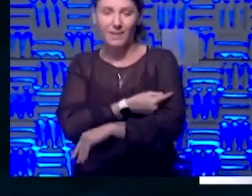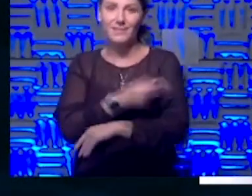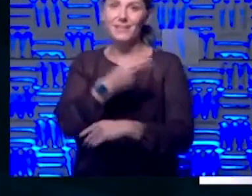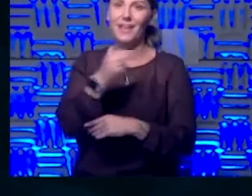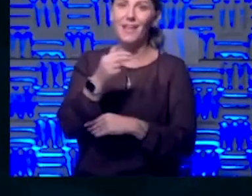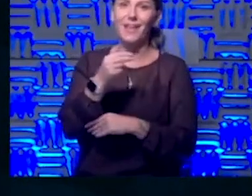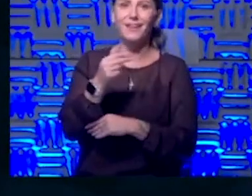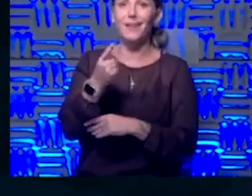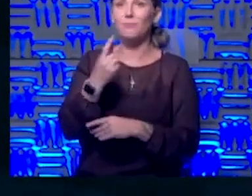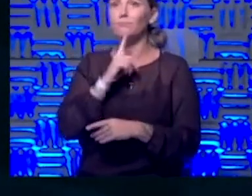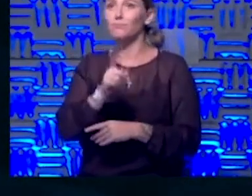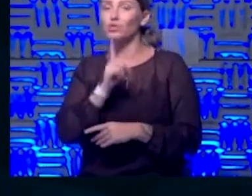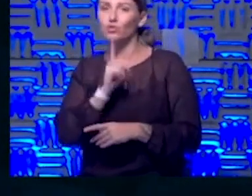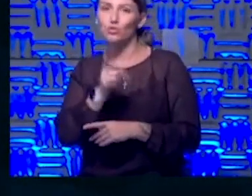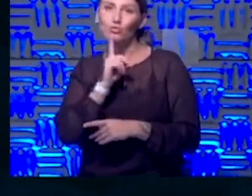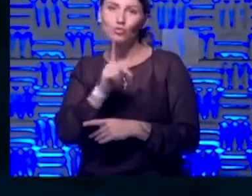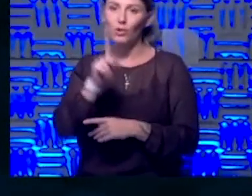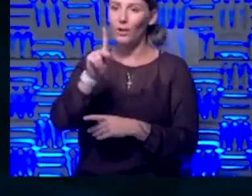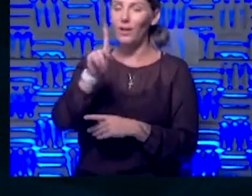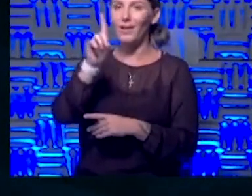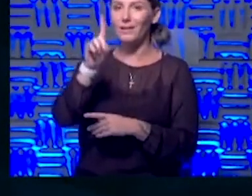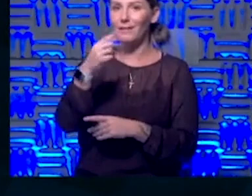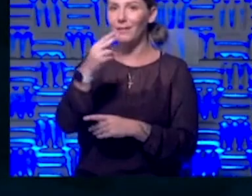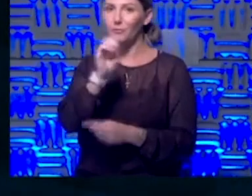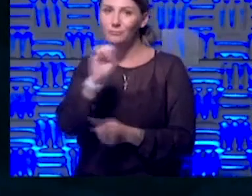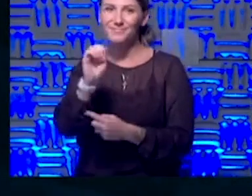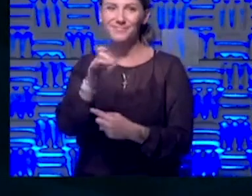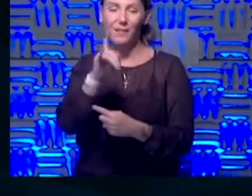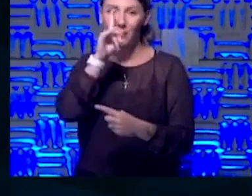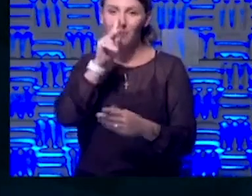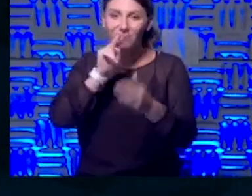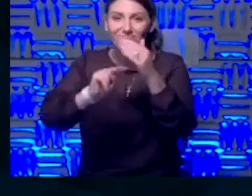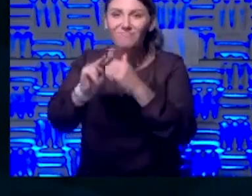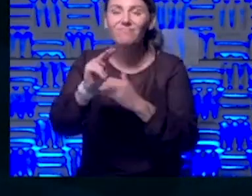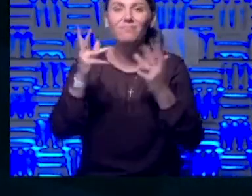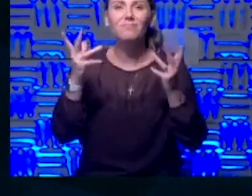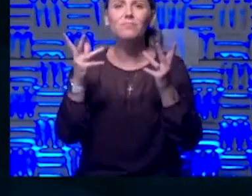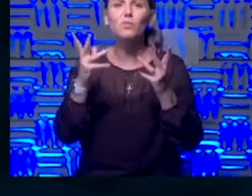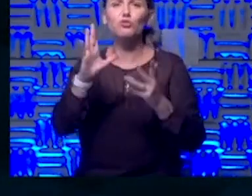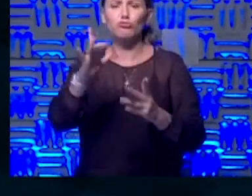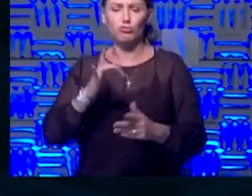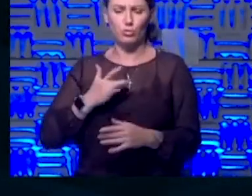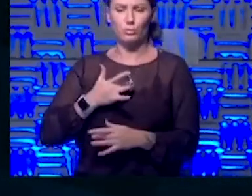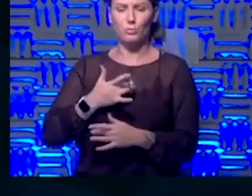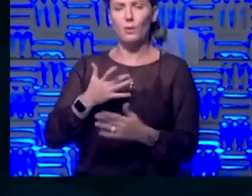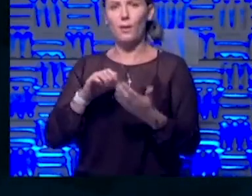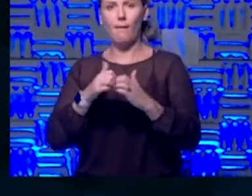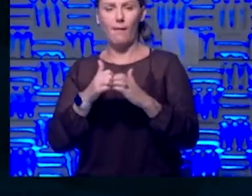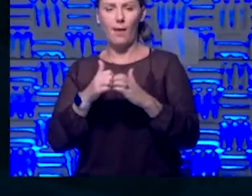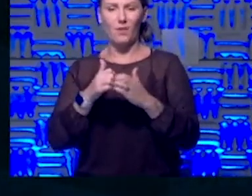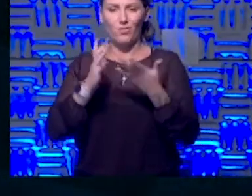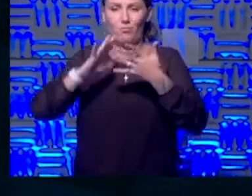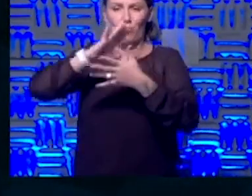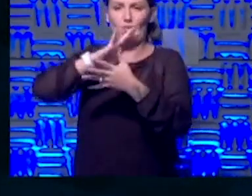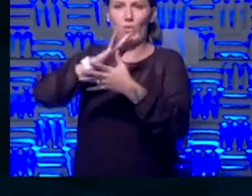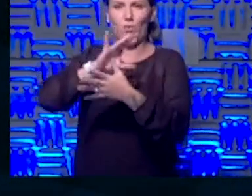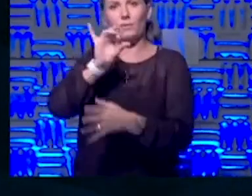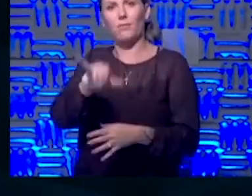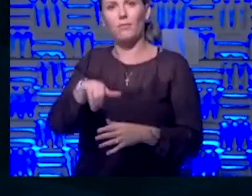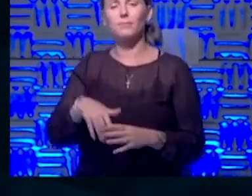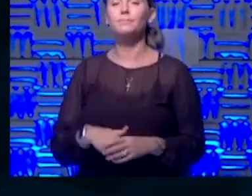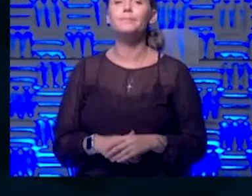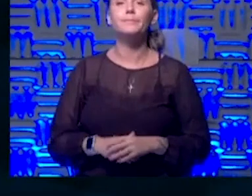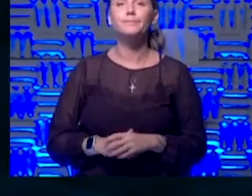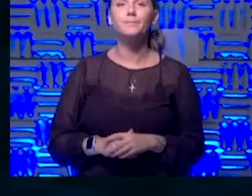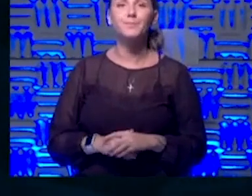KDHE has spent some time thinking about that and thinking forward. What are your, what are your, what's your sense about how you would even prioritize something like that?